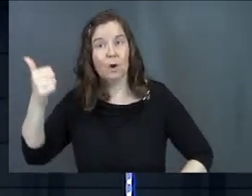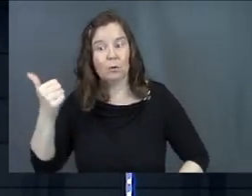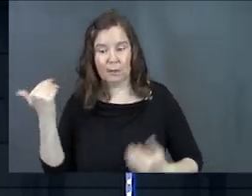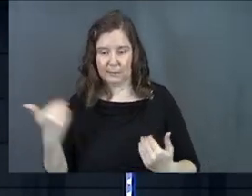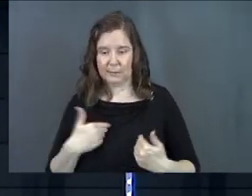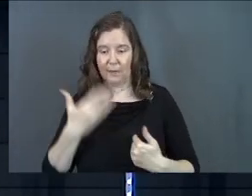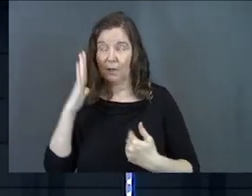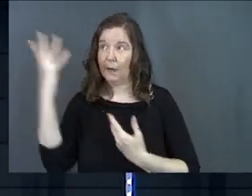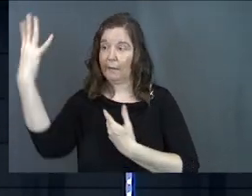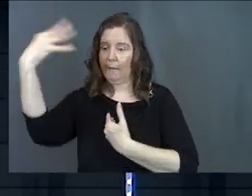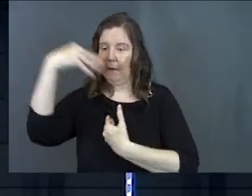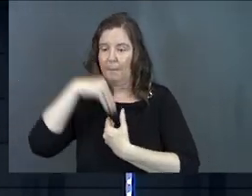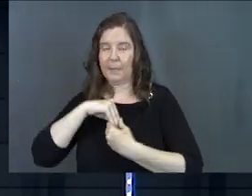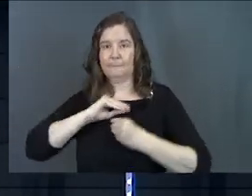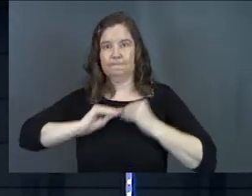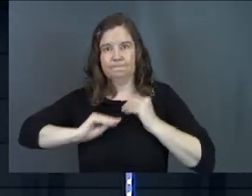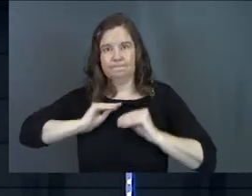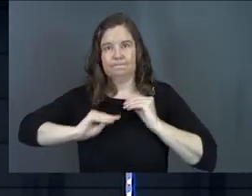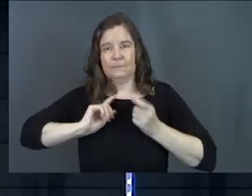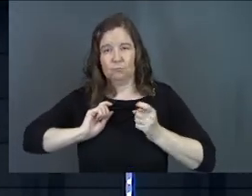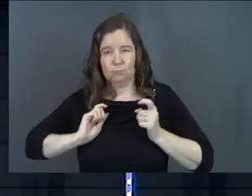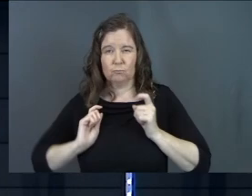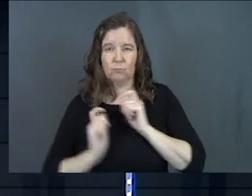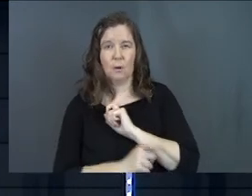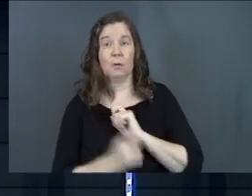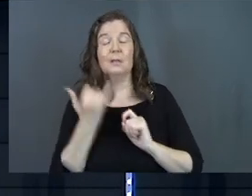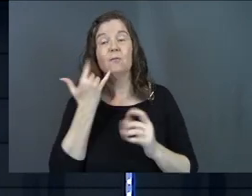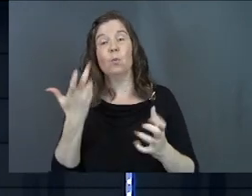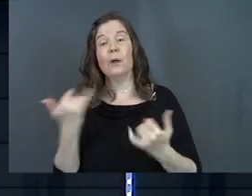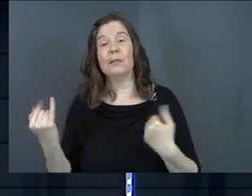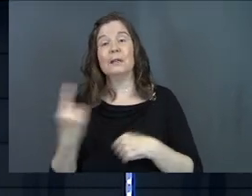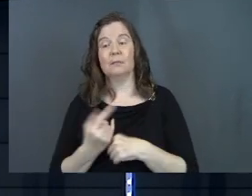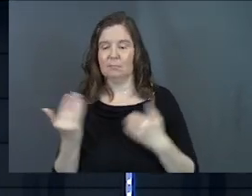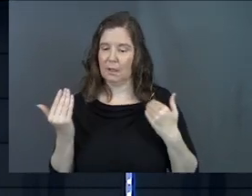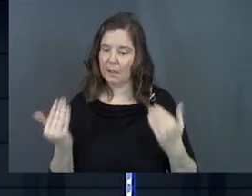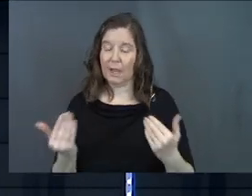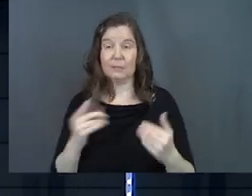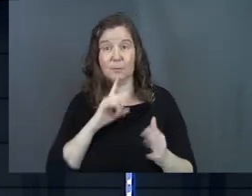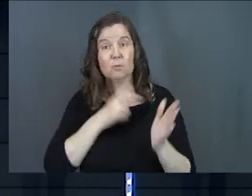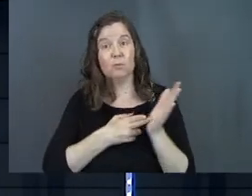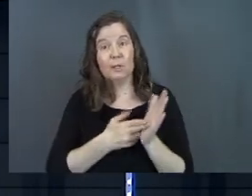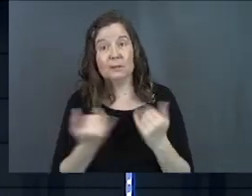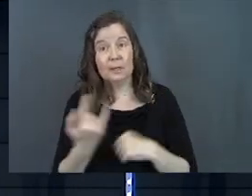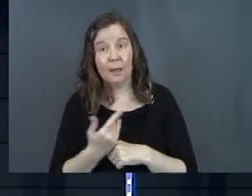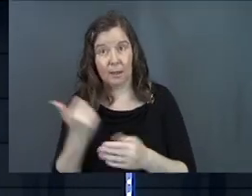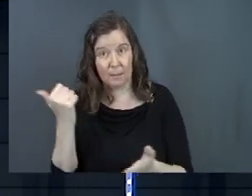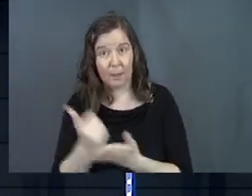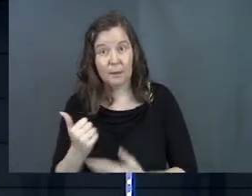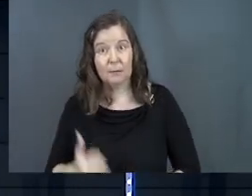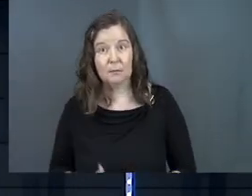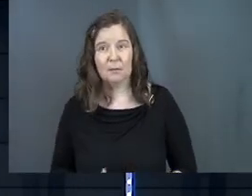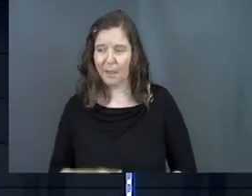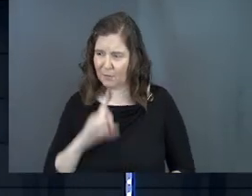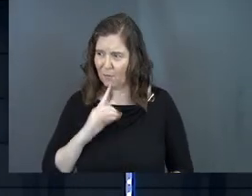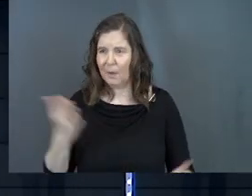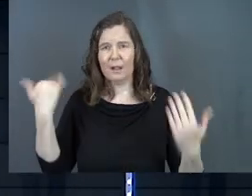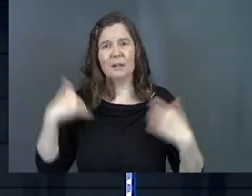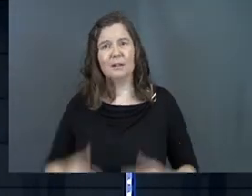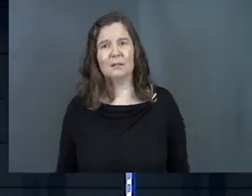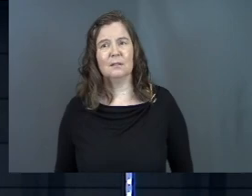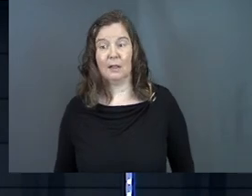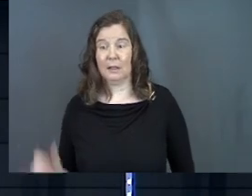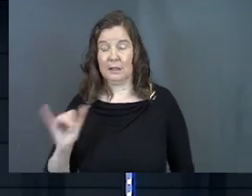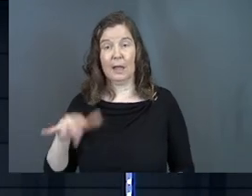Let's have God come in and bring actual change. If we want that today, then let's be for real today. Amen? I mean, for real.